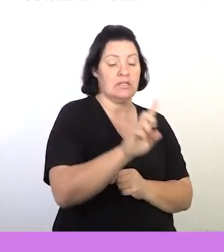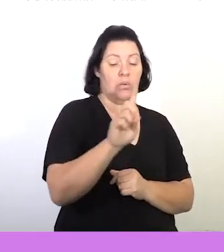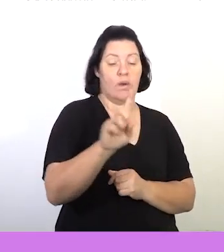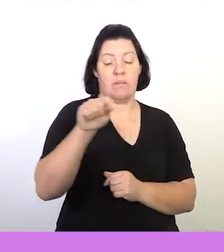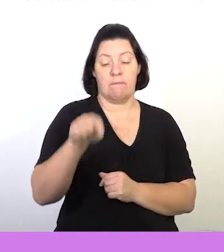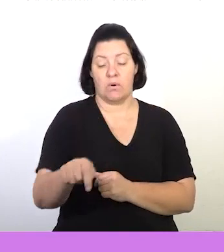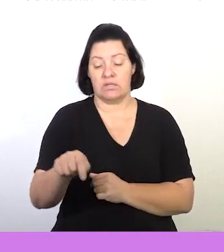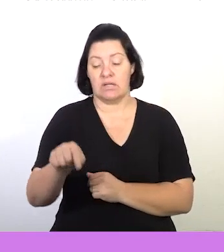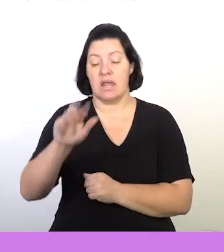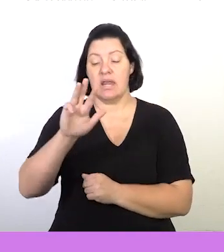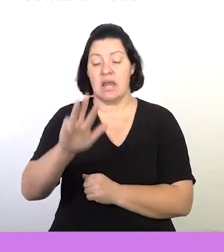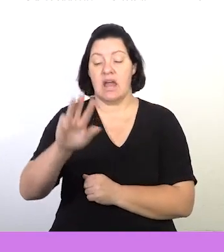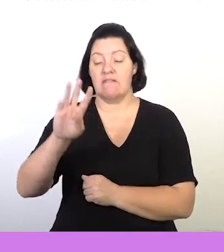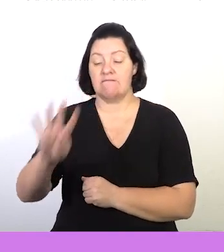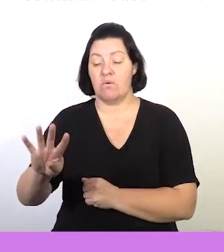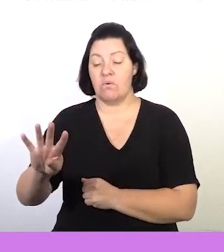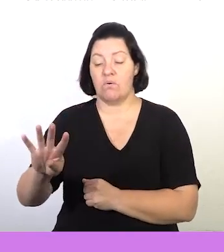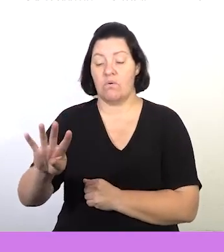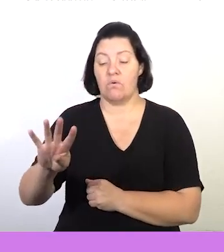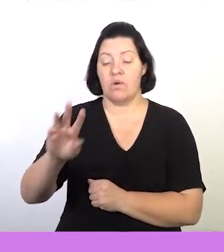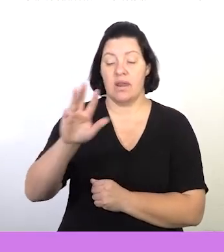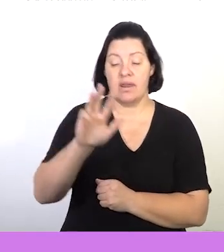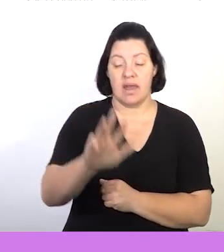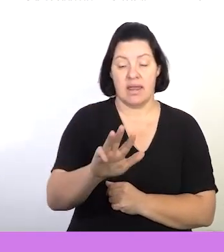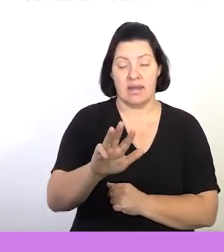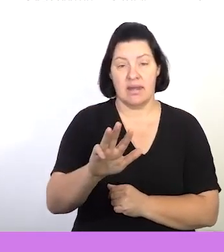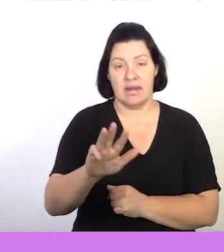21,949